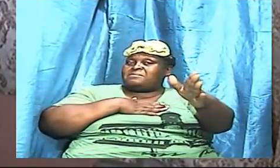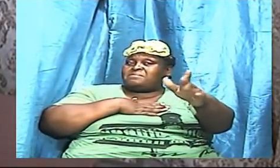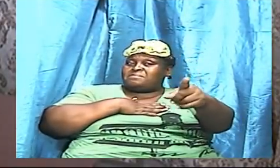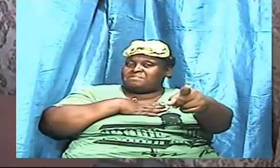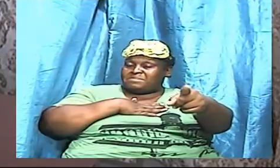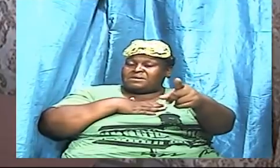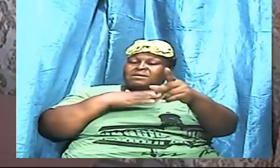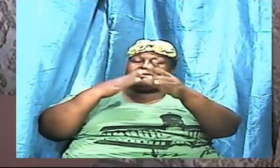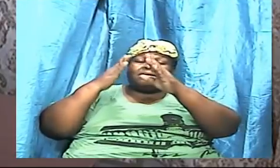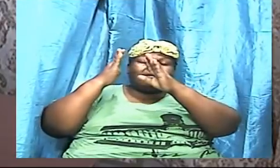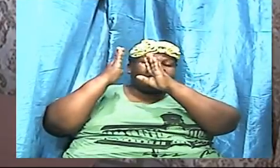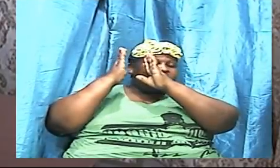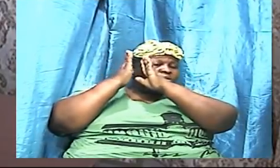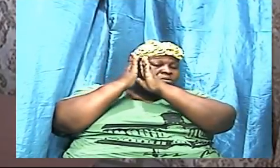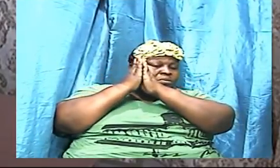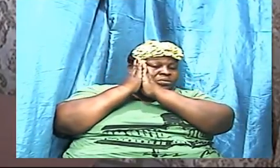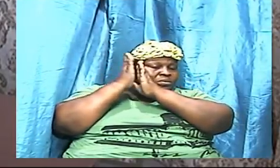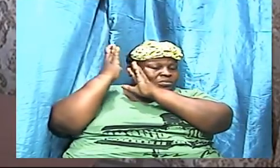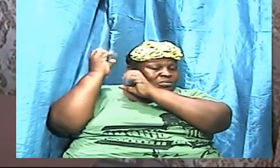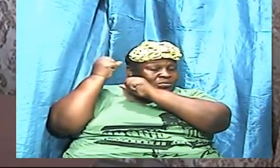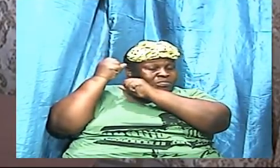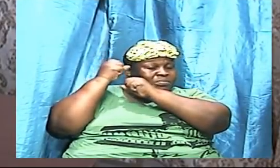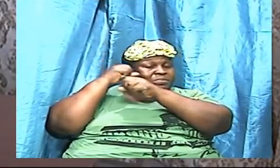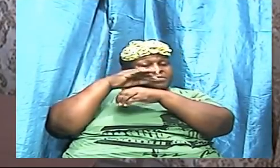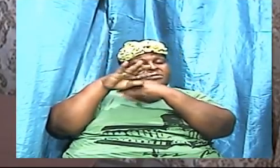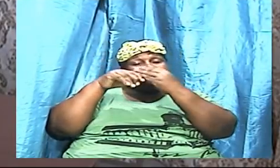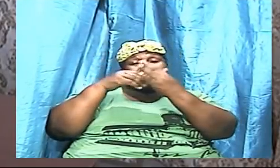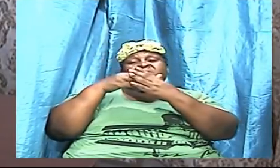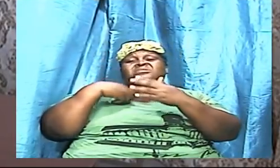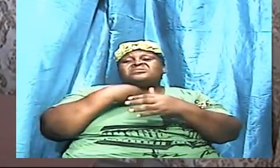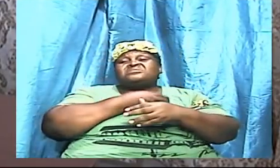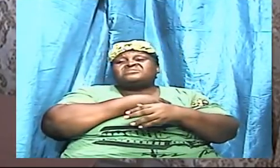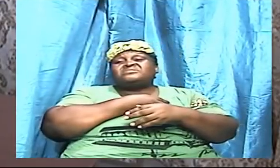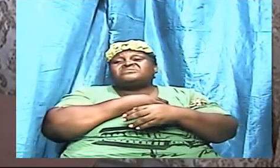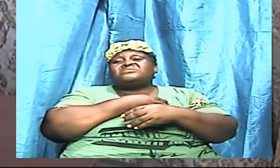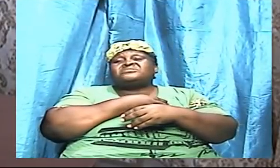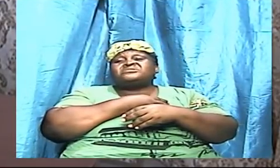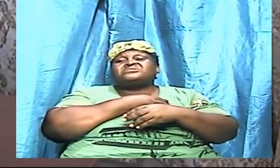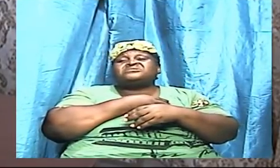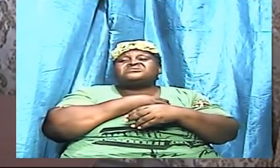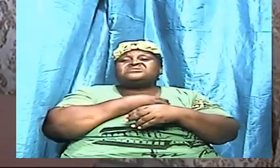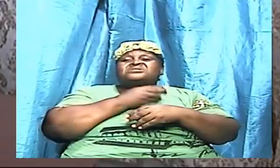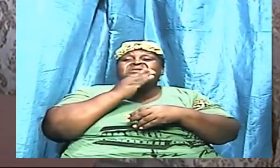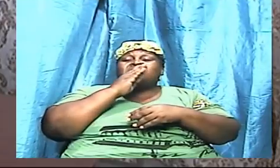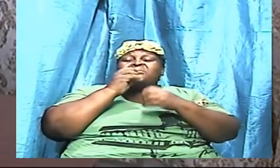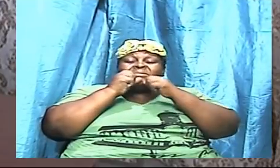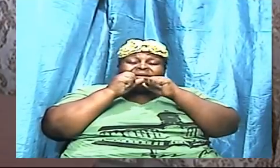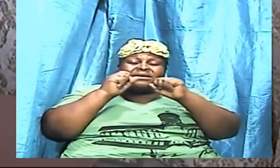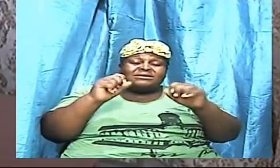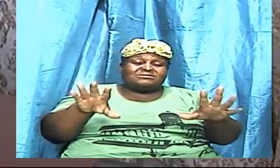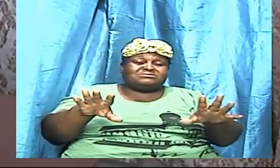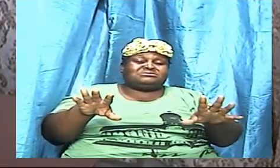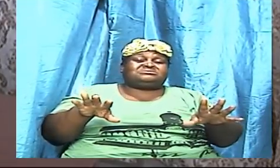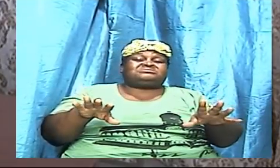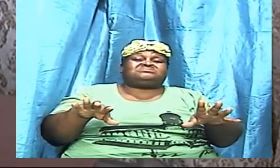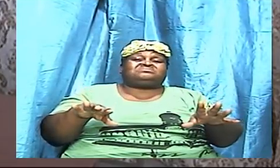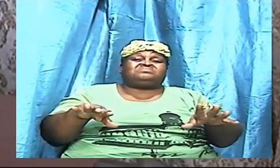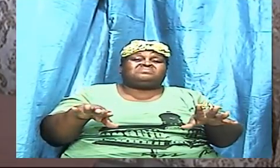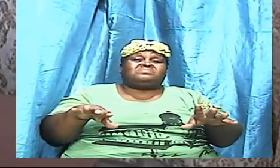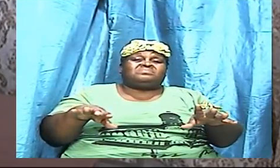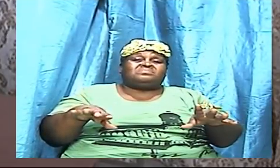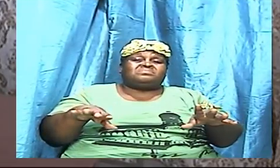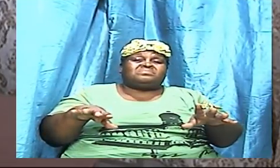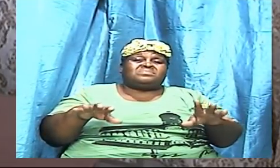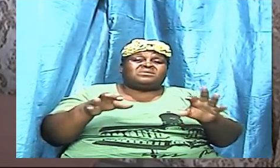of us will be tremendously blessed as a result of